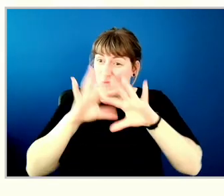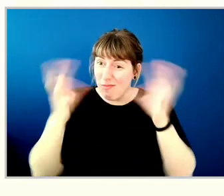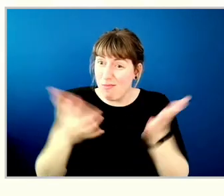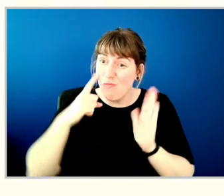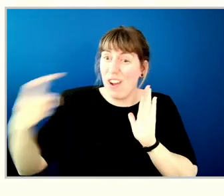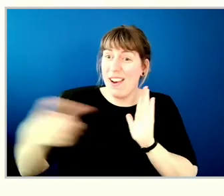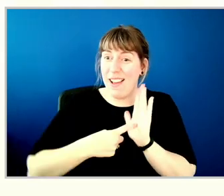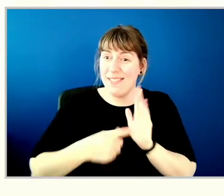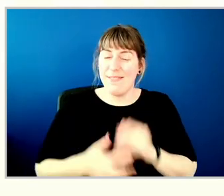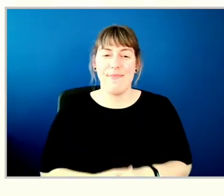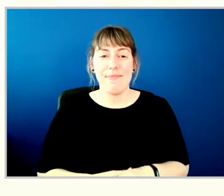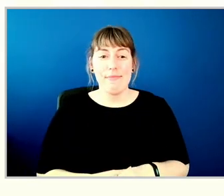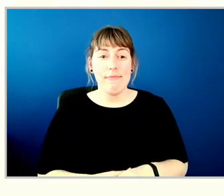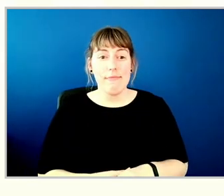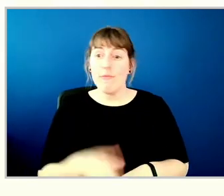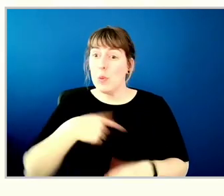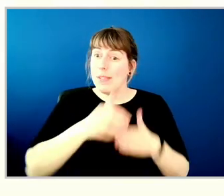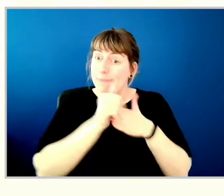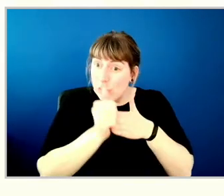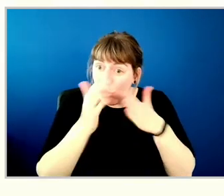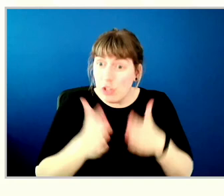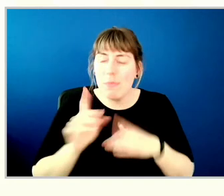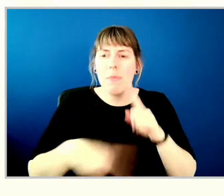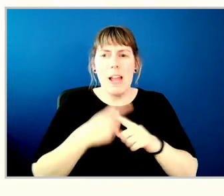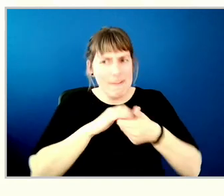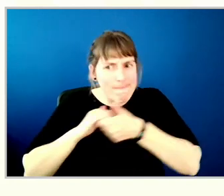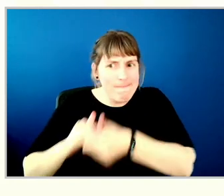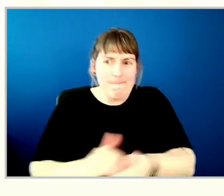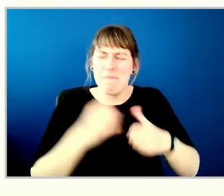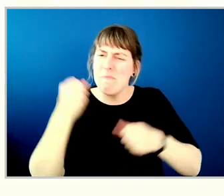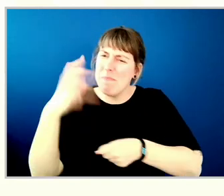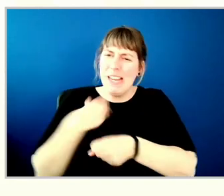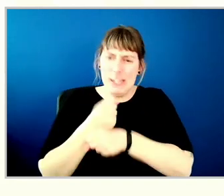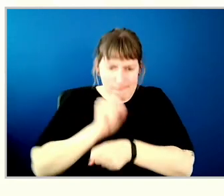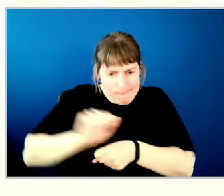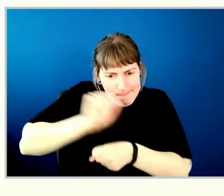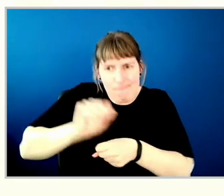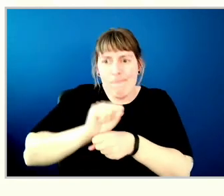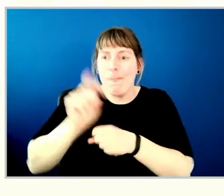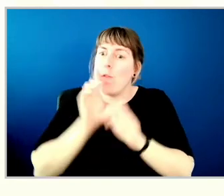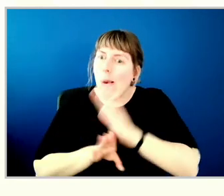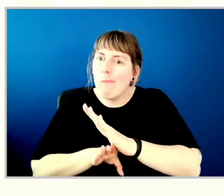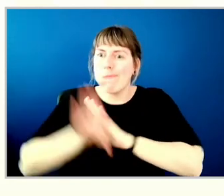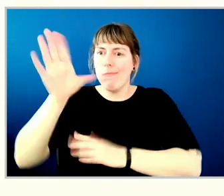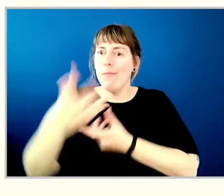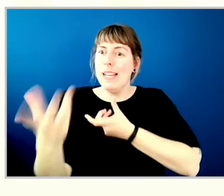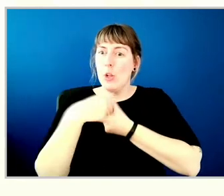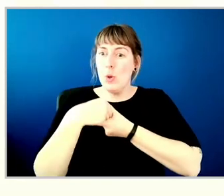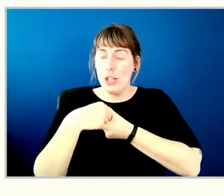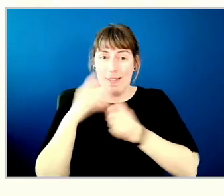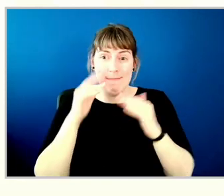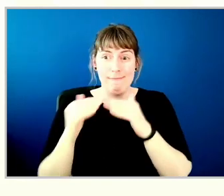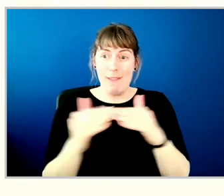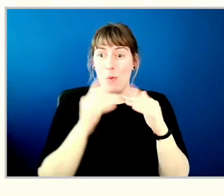leadership builds on our cooperative model and decades of experience working to achieve greater financial inclusion and equity.